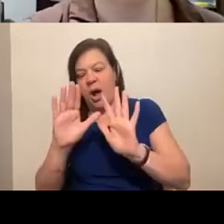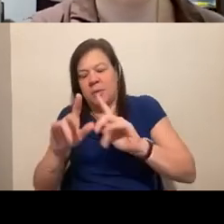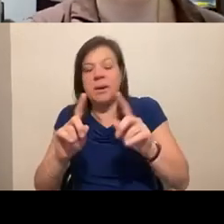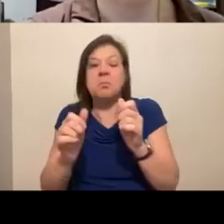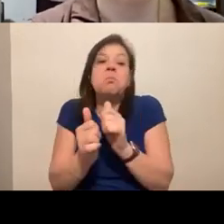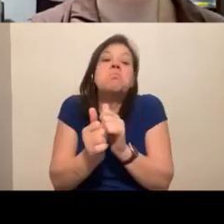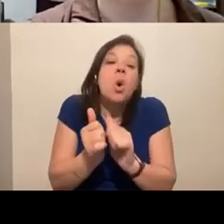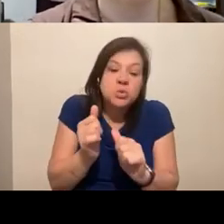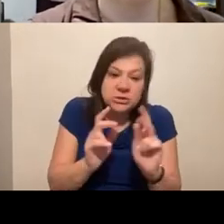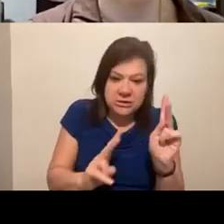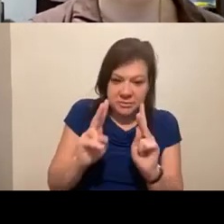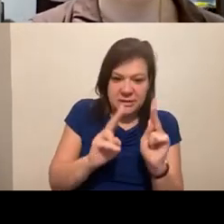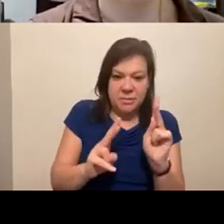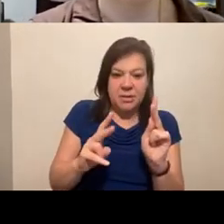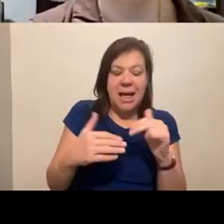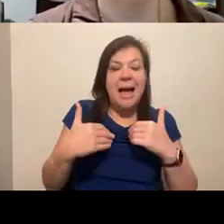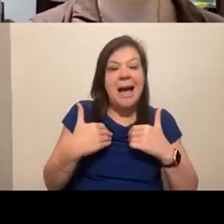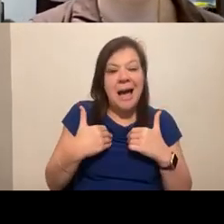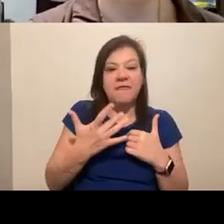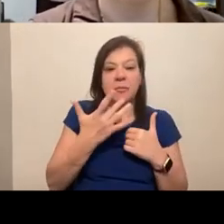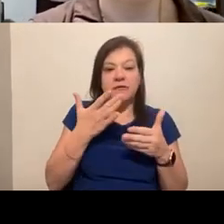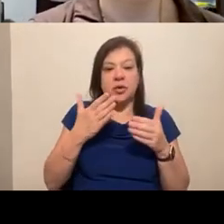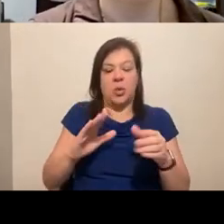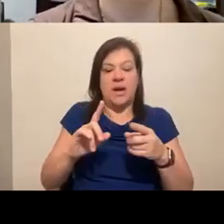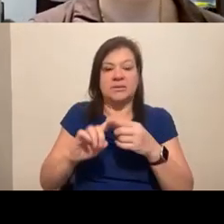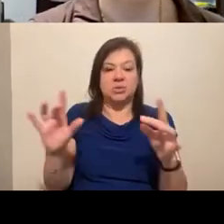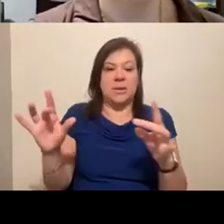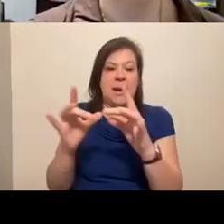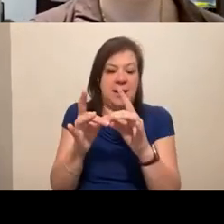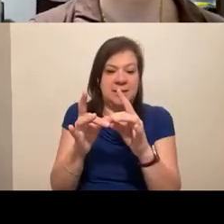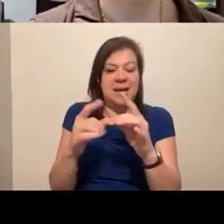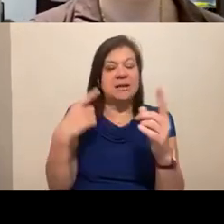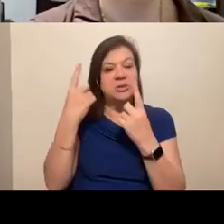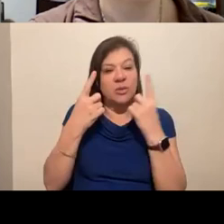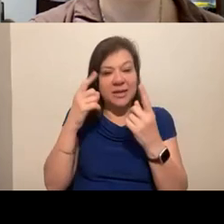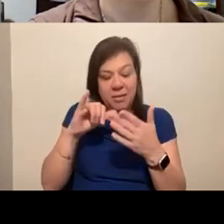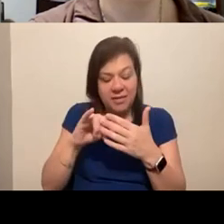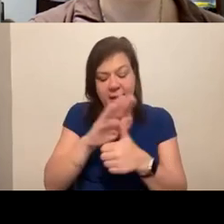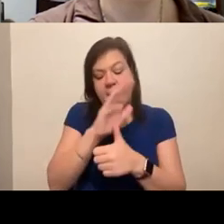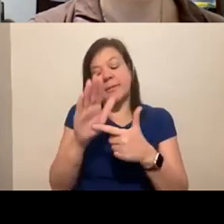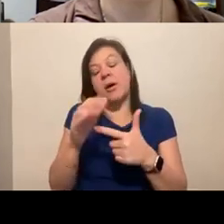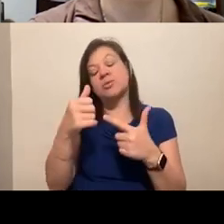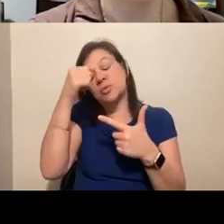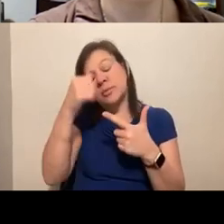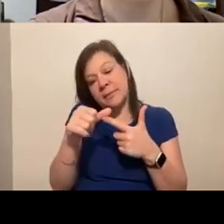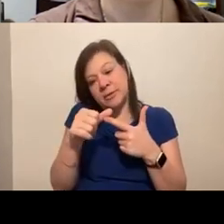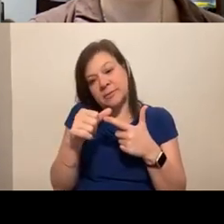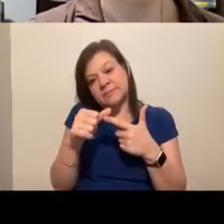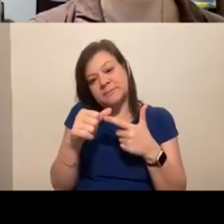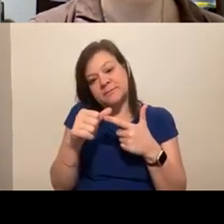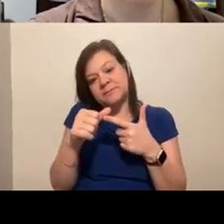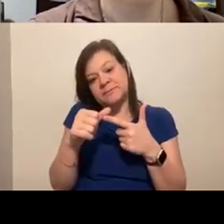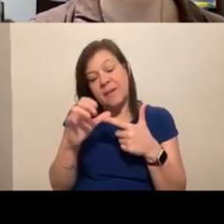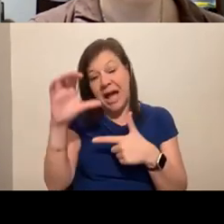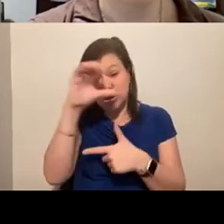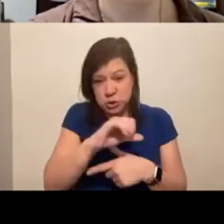will have preferred ways that they like to connect. And in thinking about that, I was also reminded, and I, I'm assuming there'll be